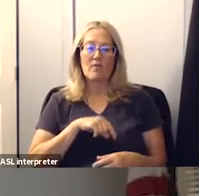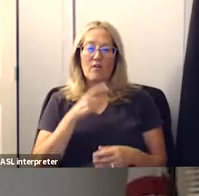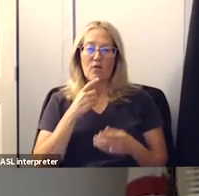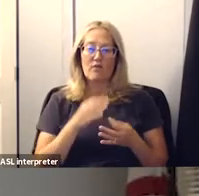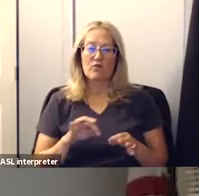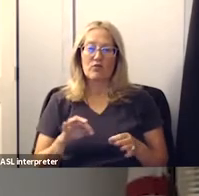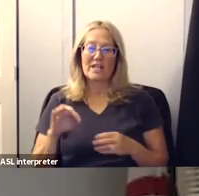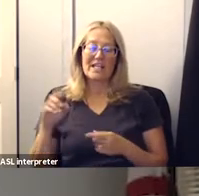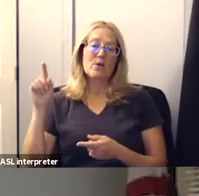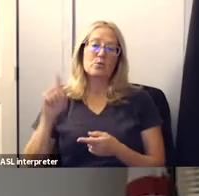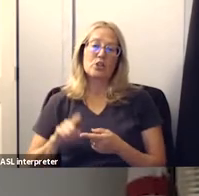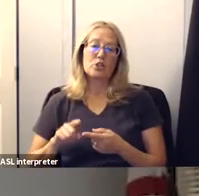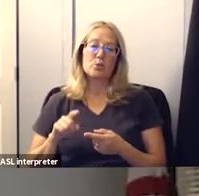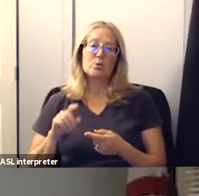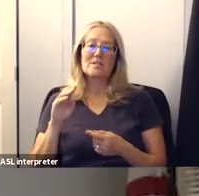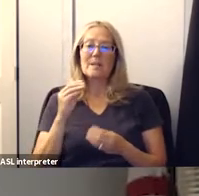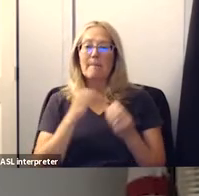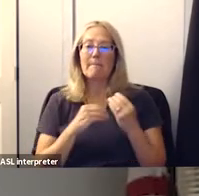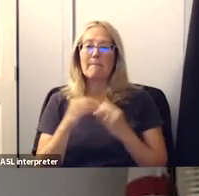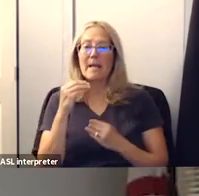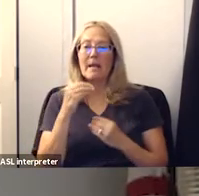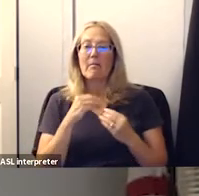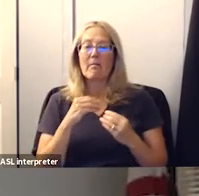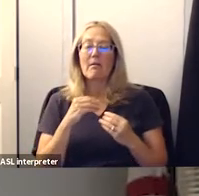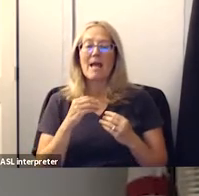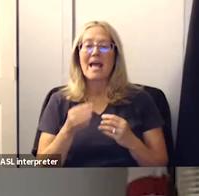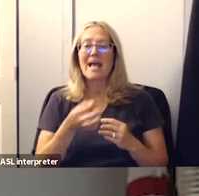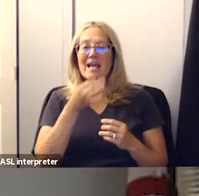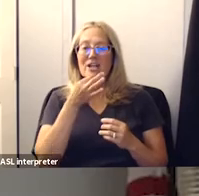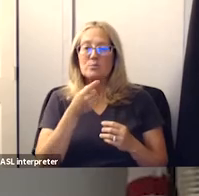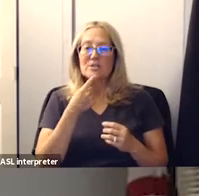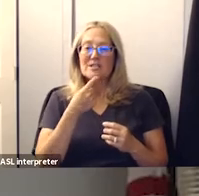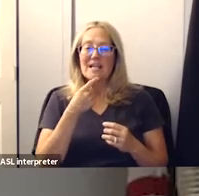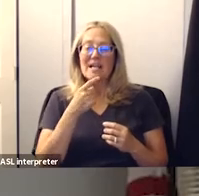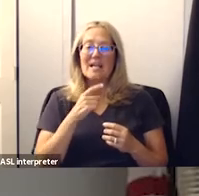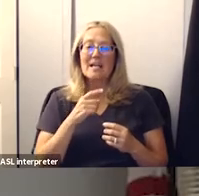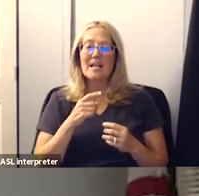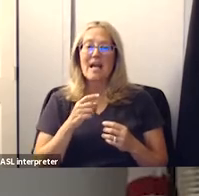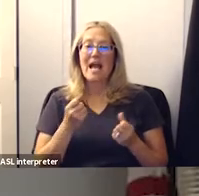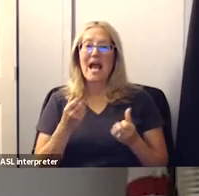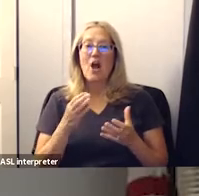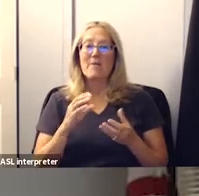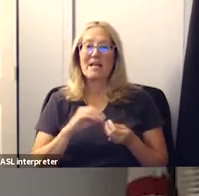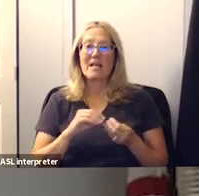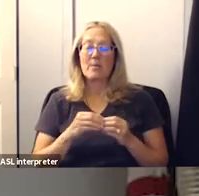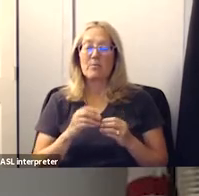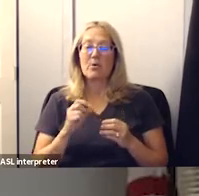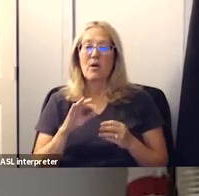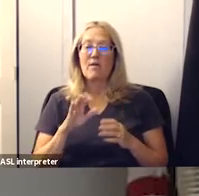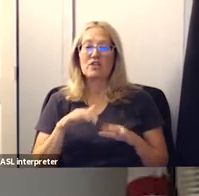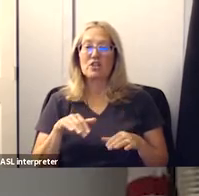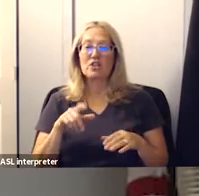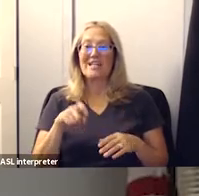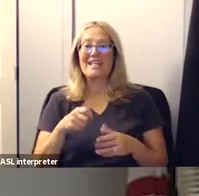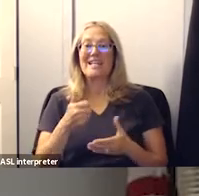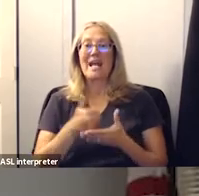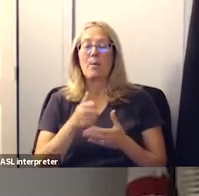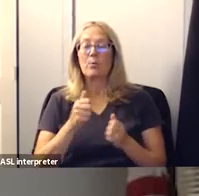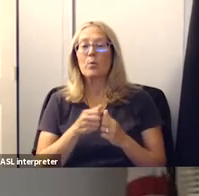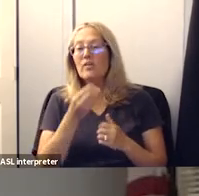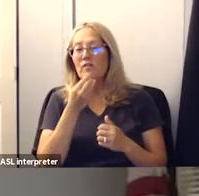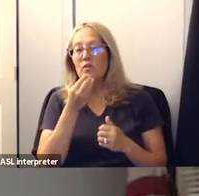and reduced meal prices experts say that the real number of children who need food assistance is much higher